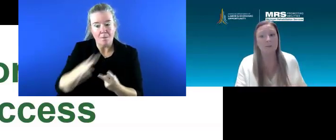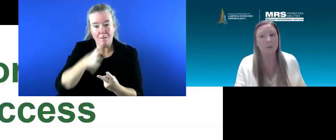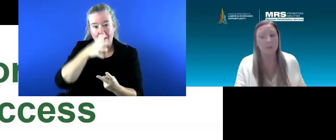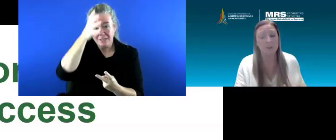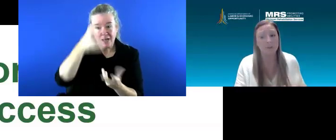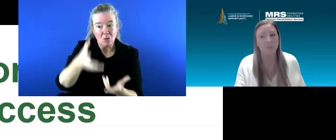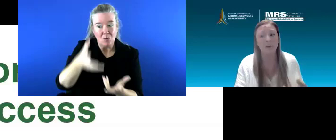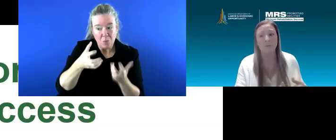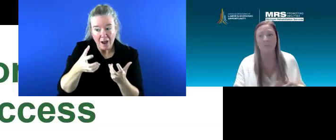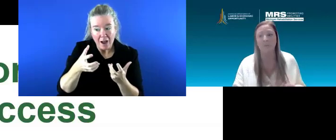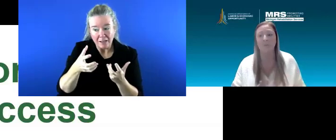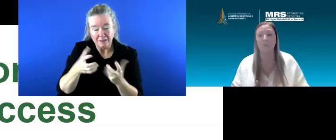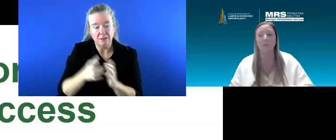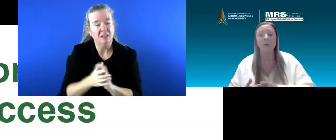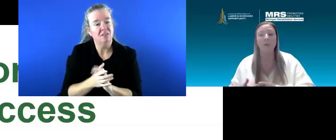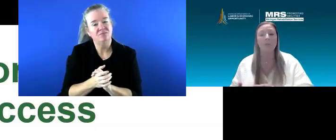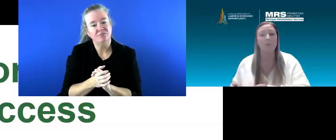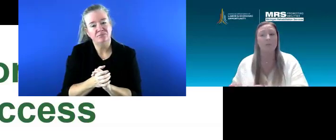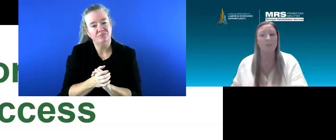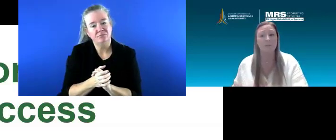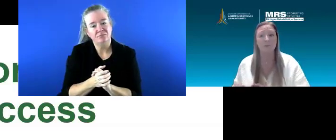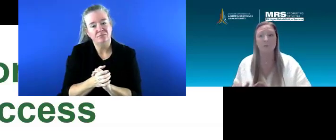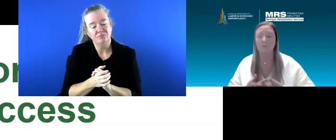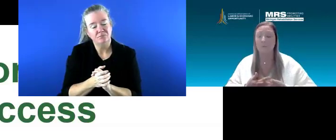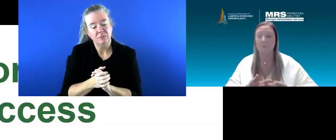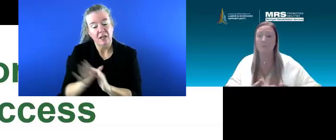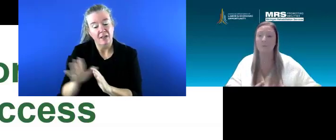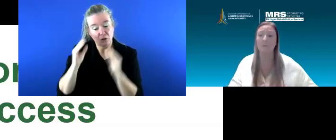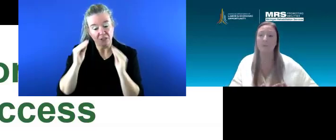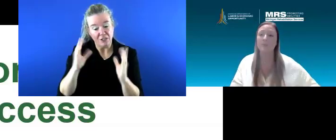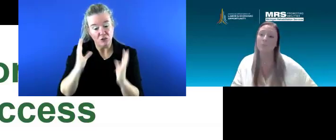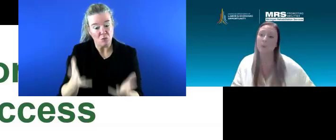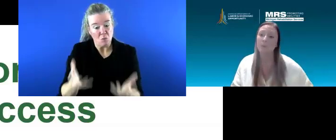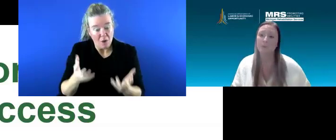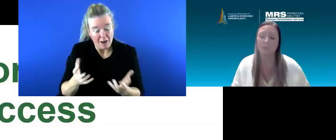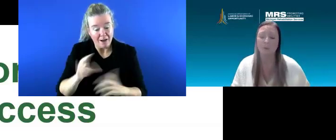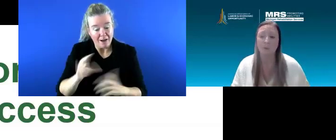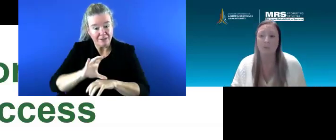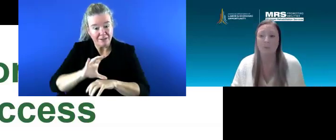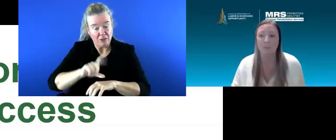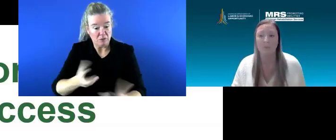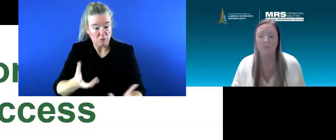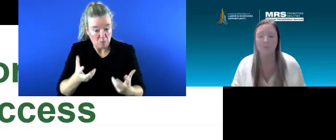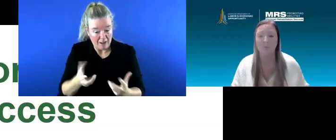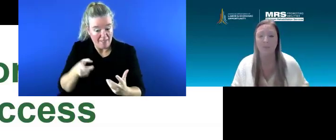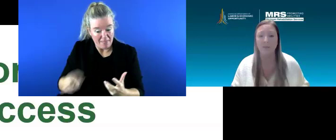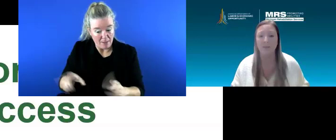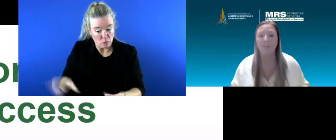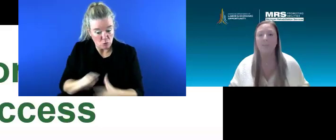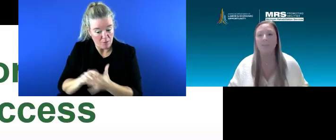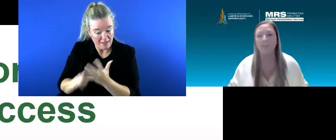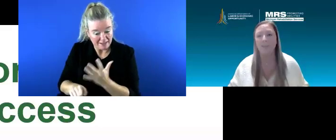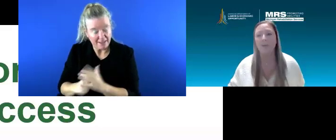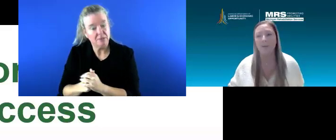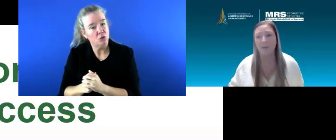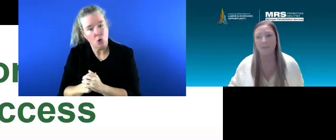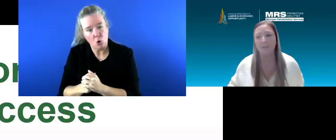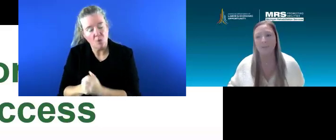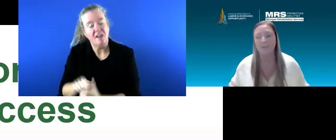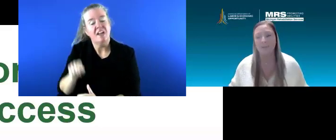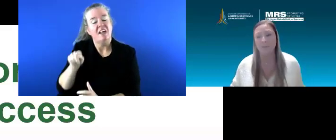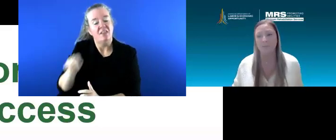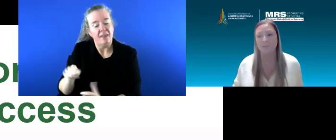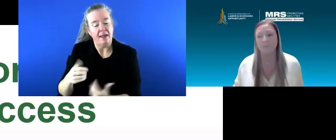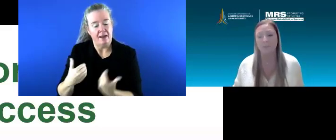guardians that what they want to do, their teachers, their consultants, whomever is working with that student. They are